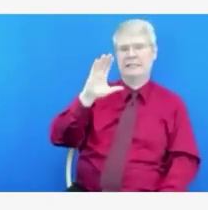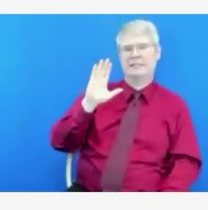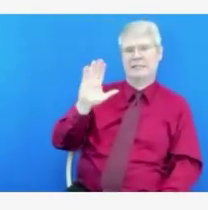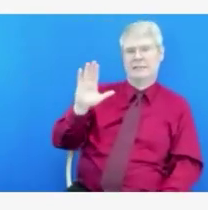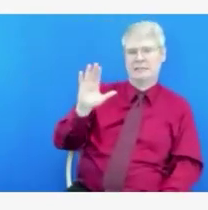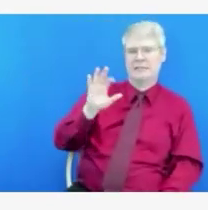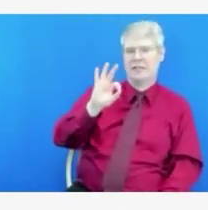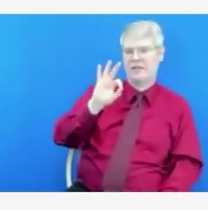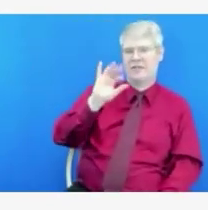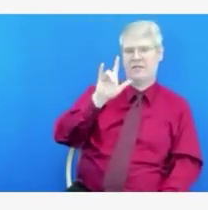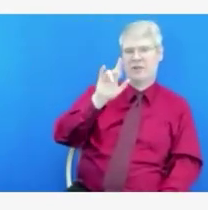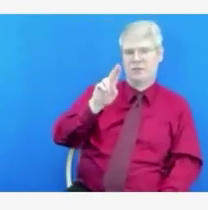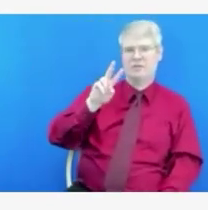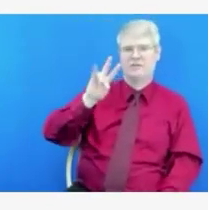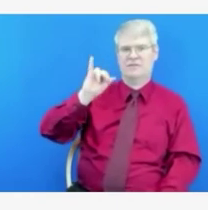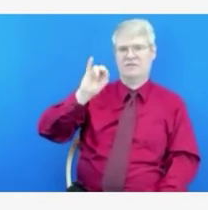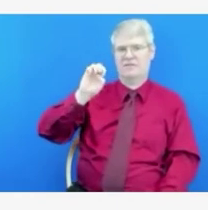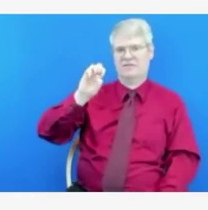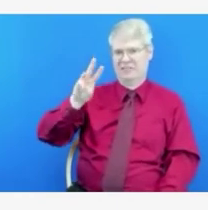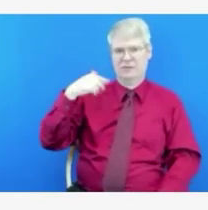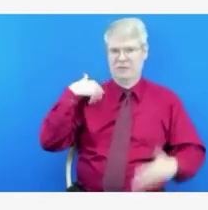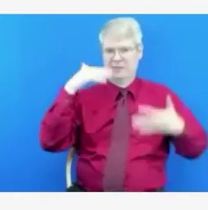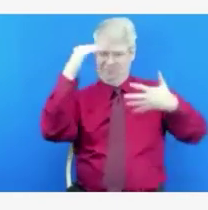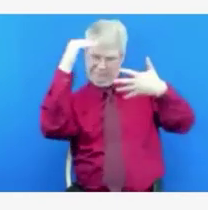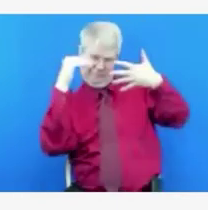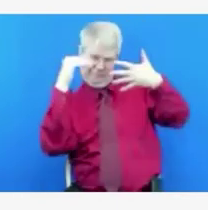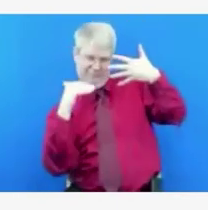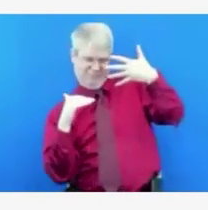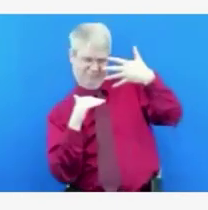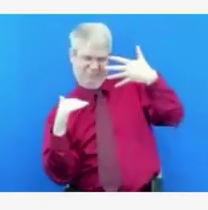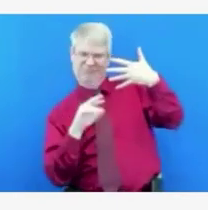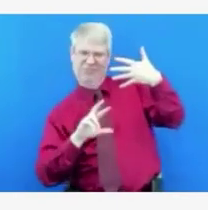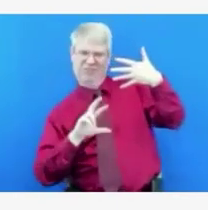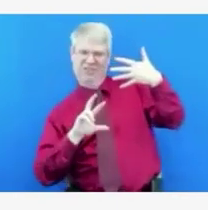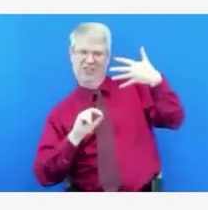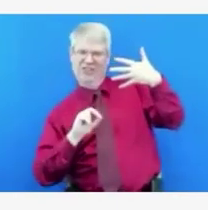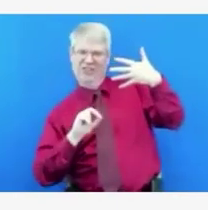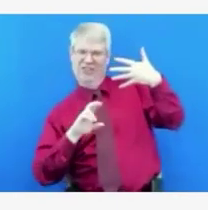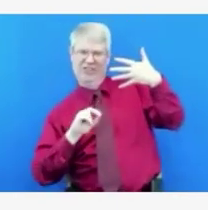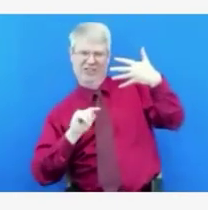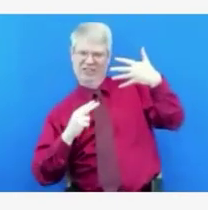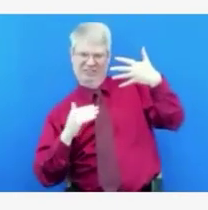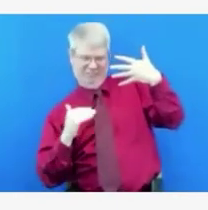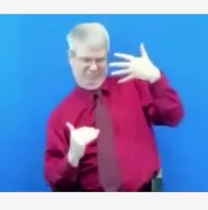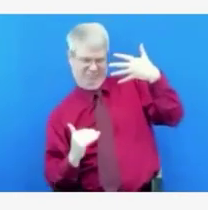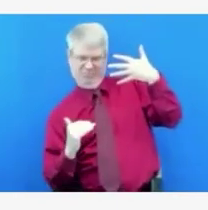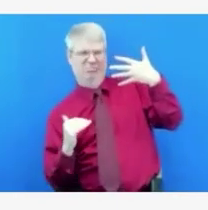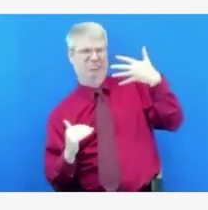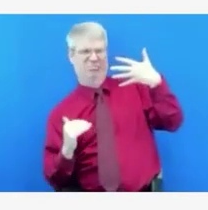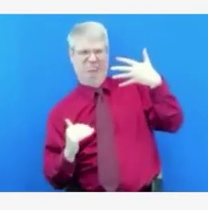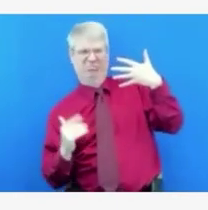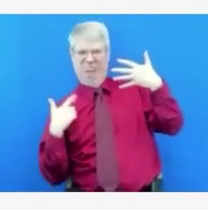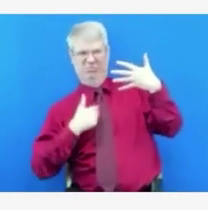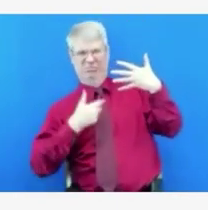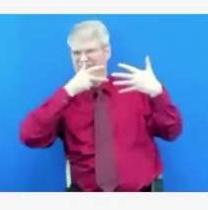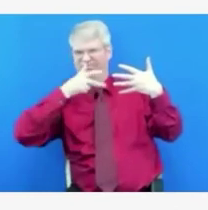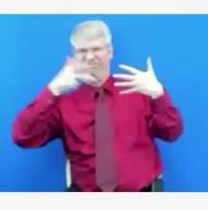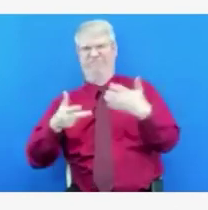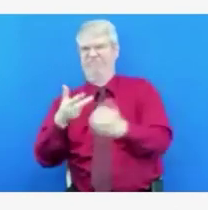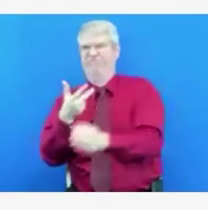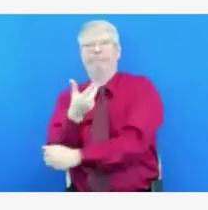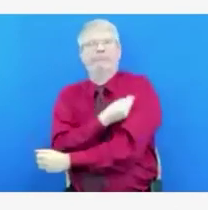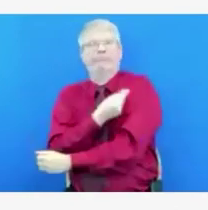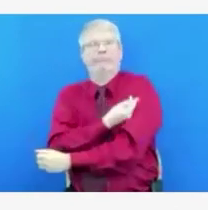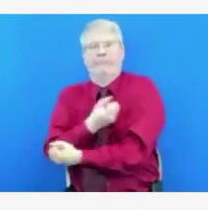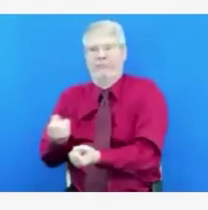30 something percentile percent, excuse me, not percentile, but percent. And it varies year to year,